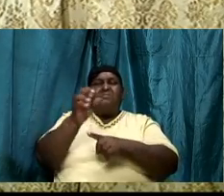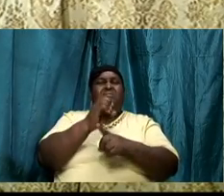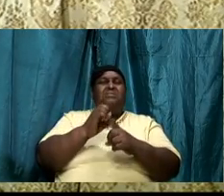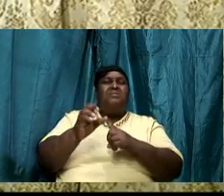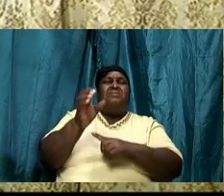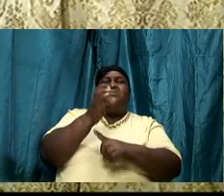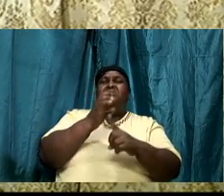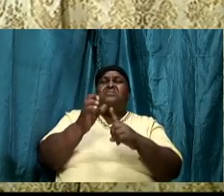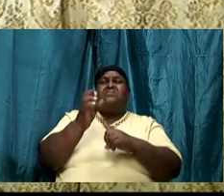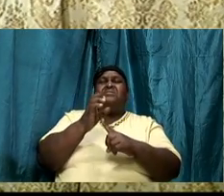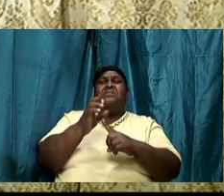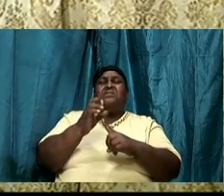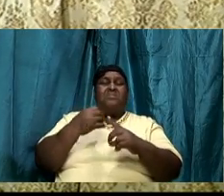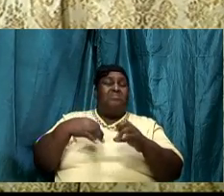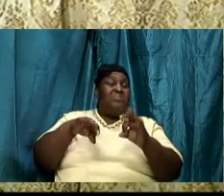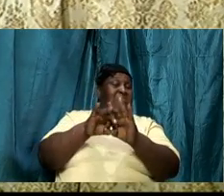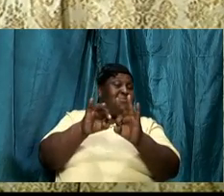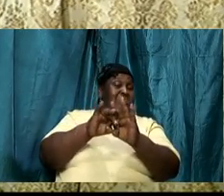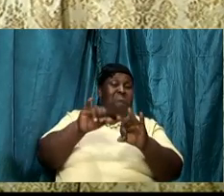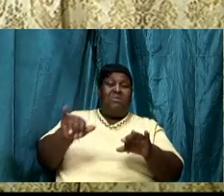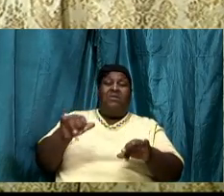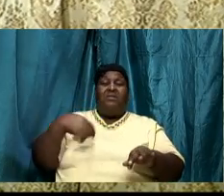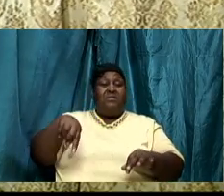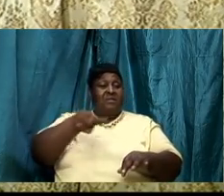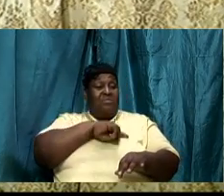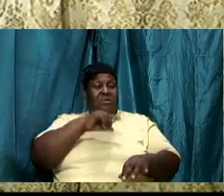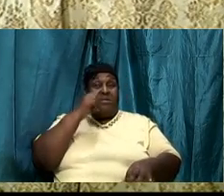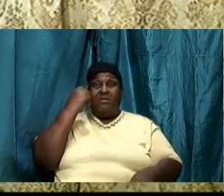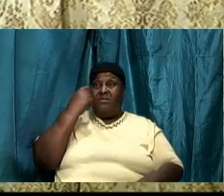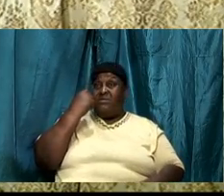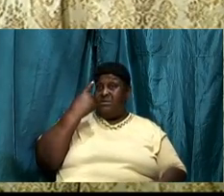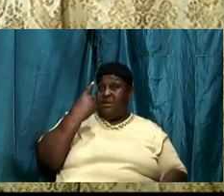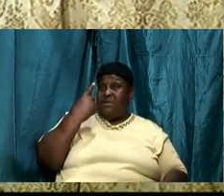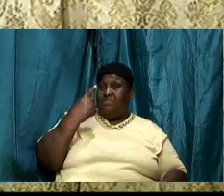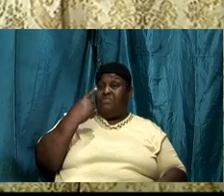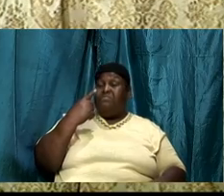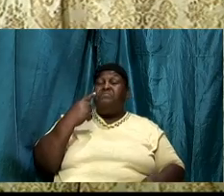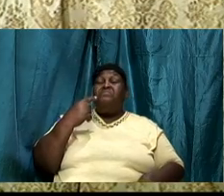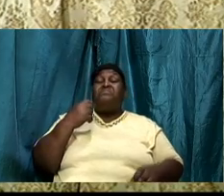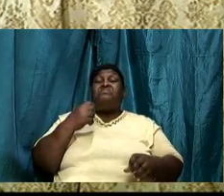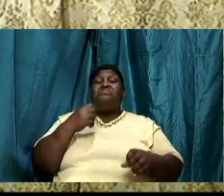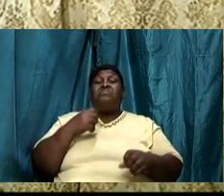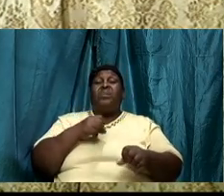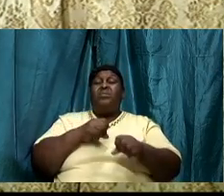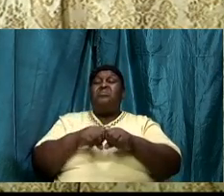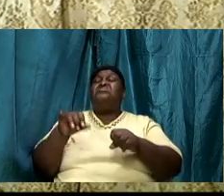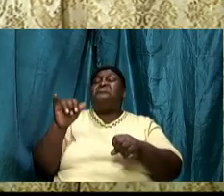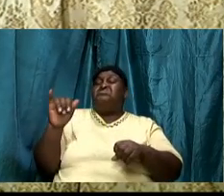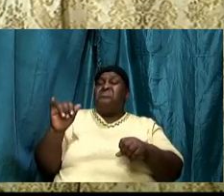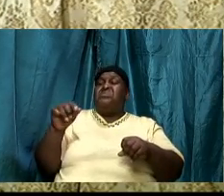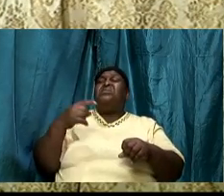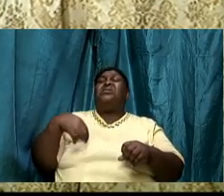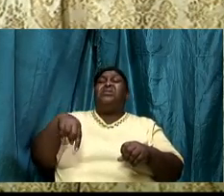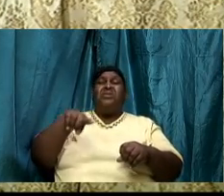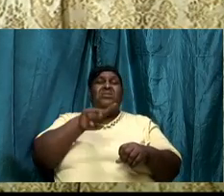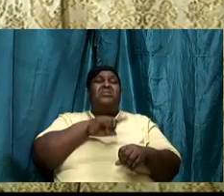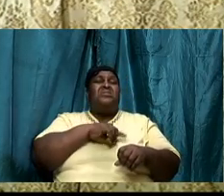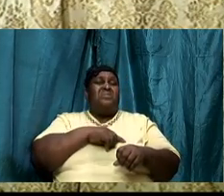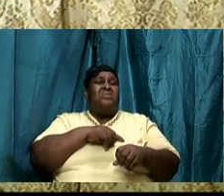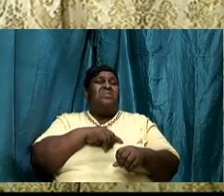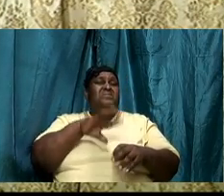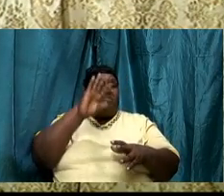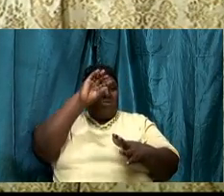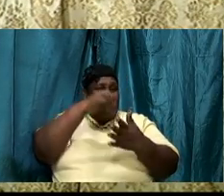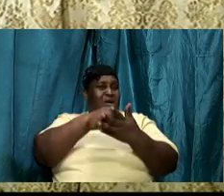understand that. And so we had gone through quite a number of things, and we are at the point now